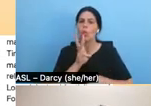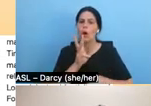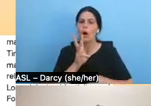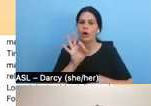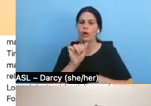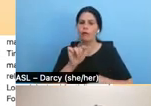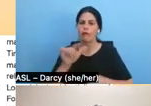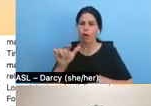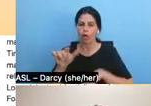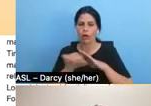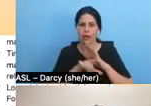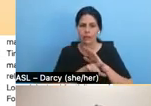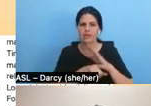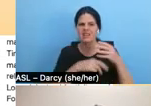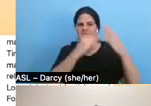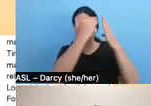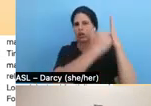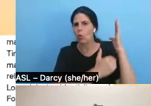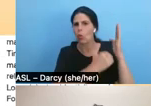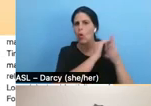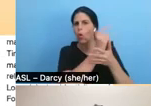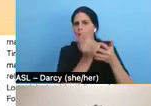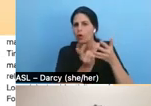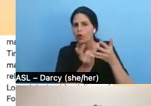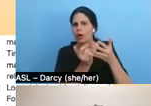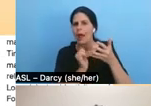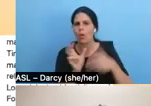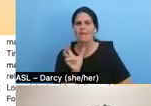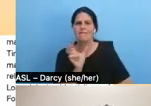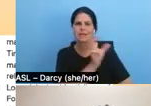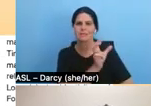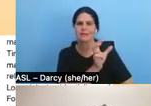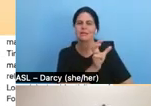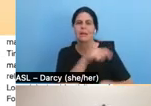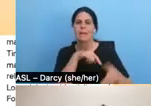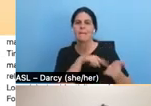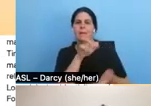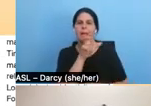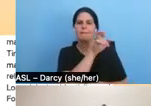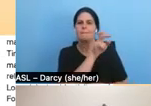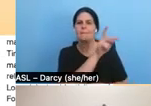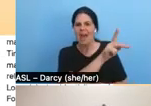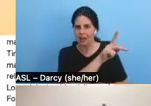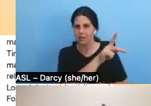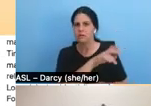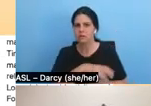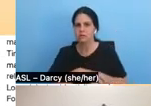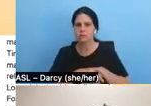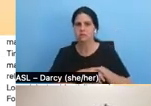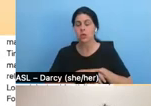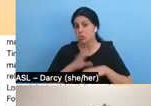order that investment returns are allocated back to the investor class that could be just the director.